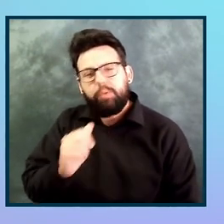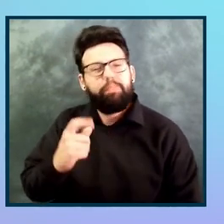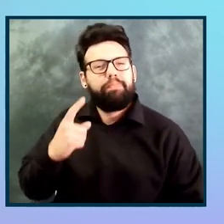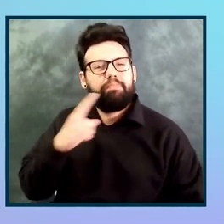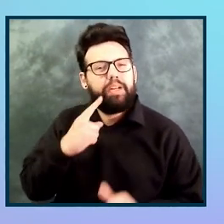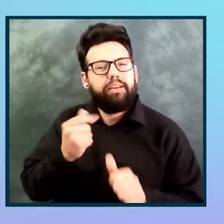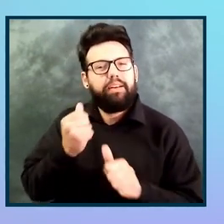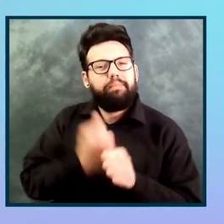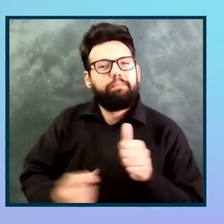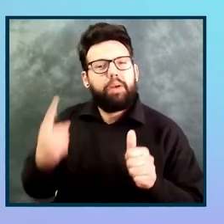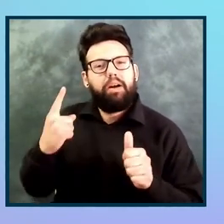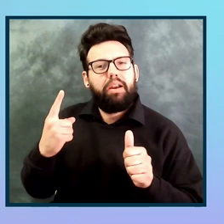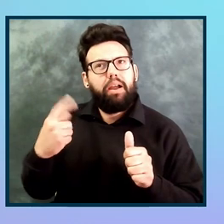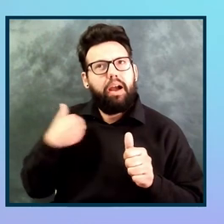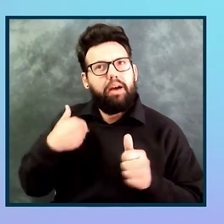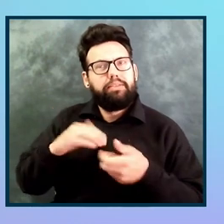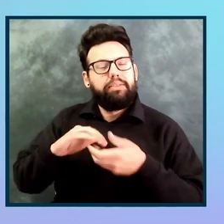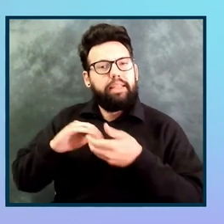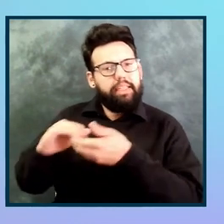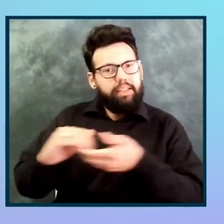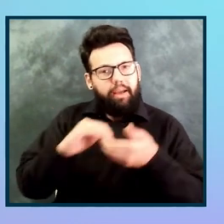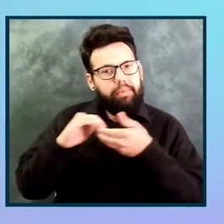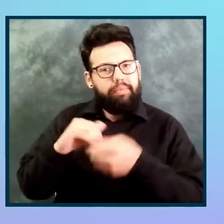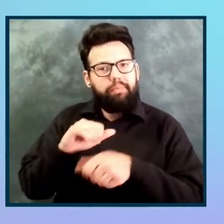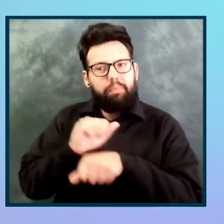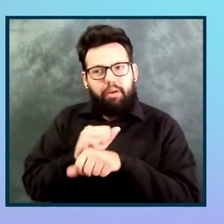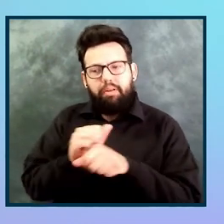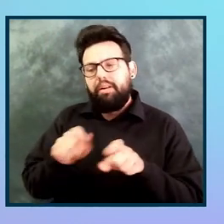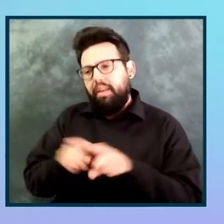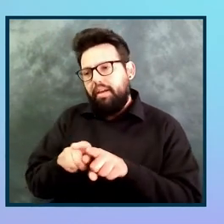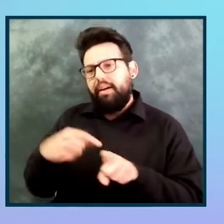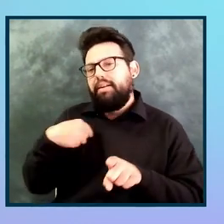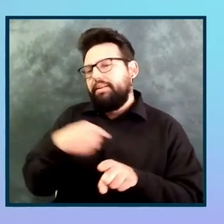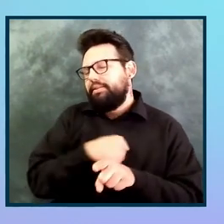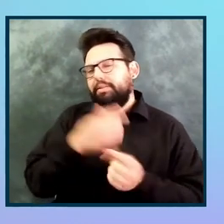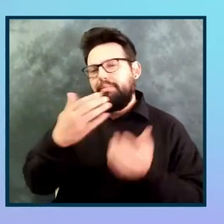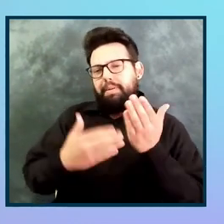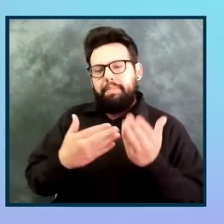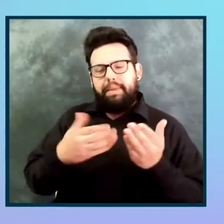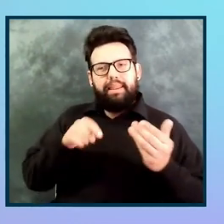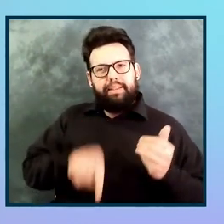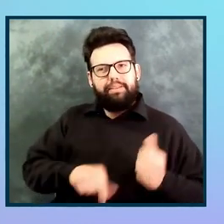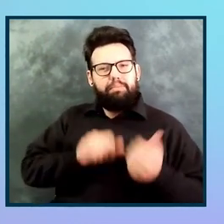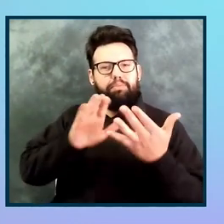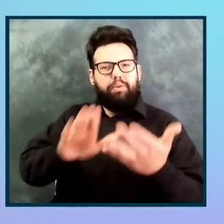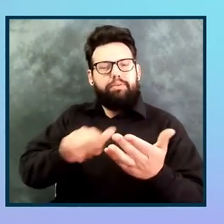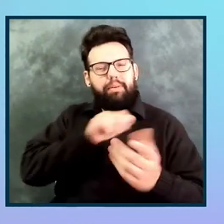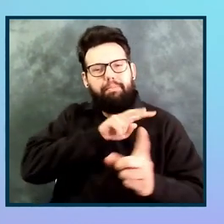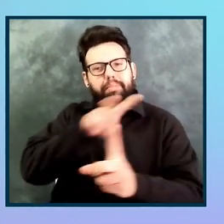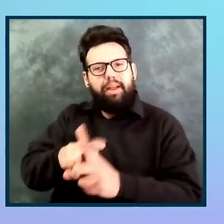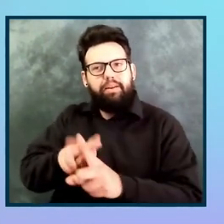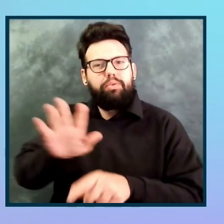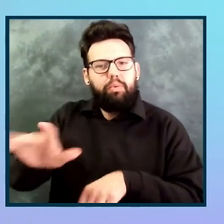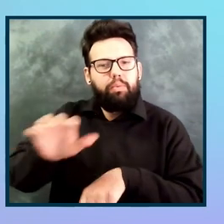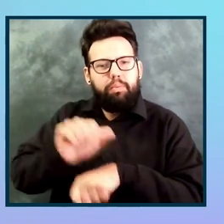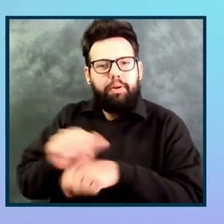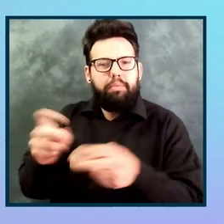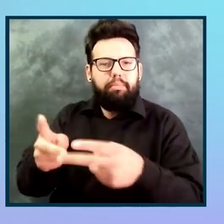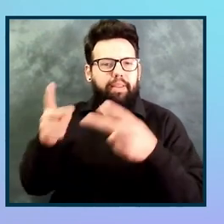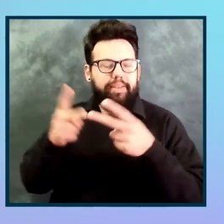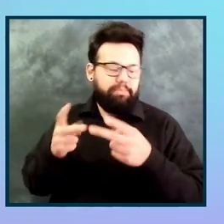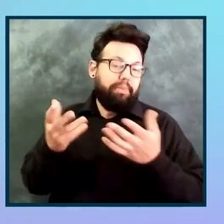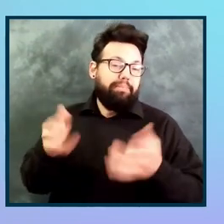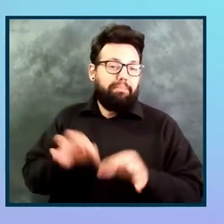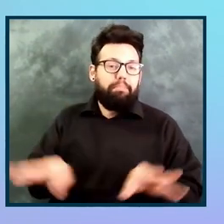that Adobe has. And so recognizing that you may have to think a little differently if you don't have that. But it was important to us to